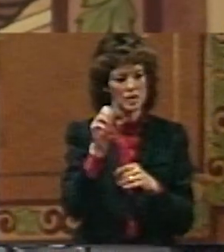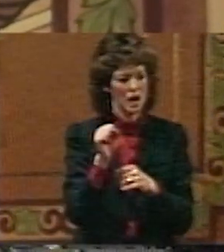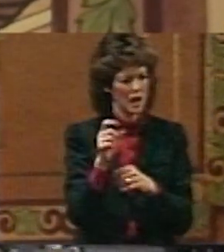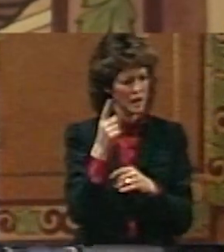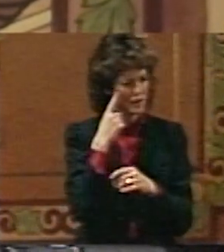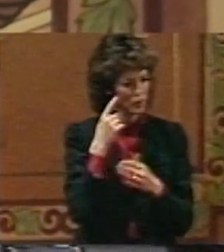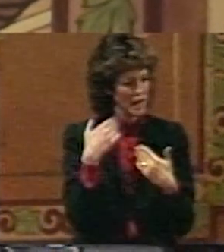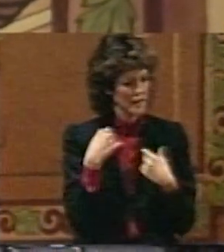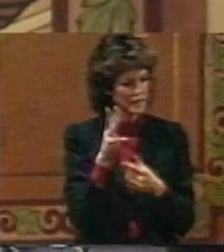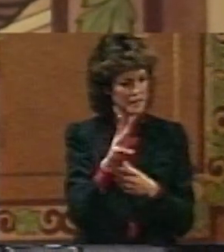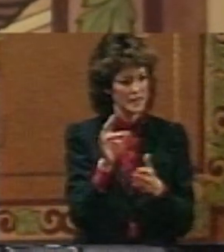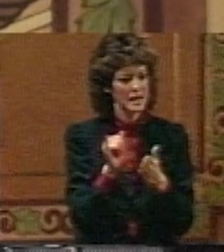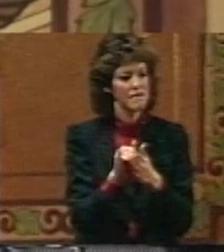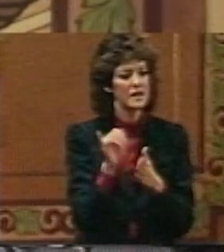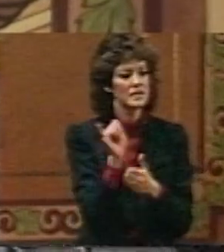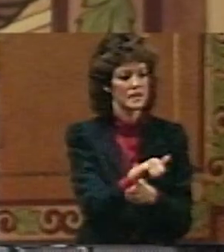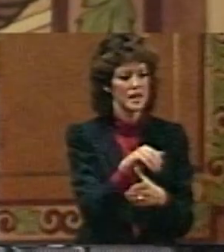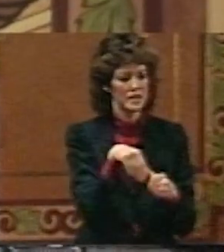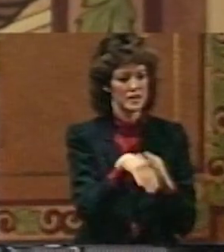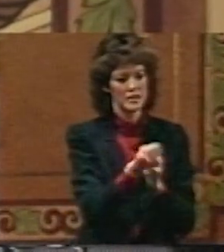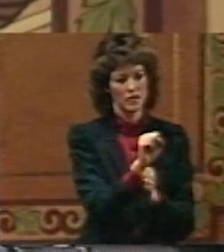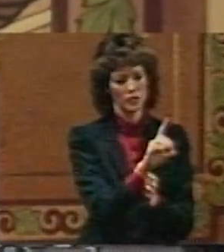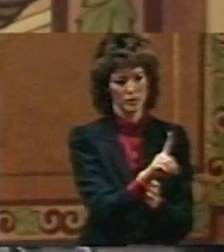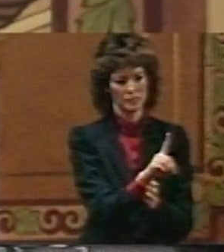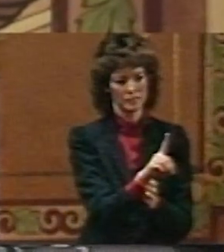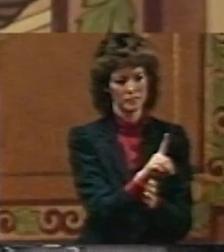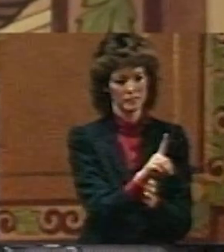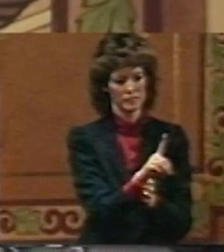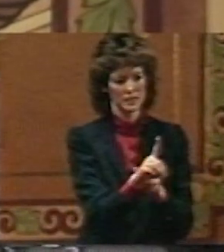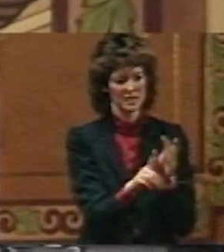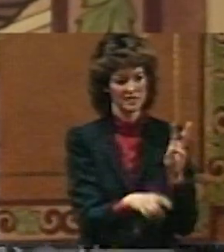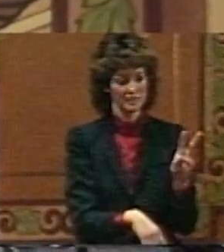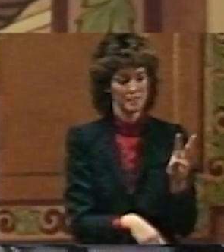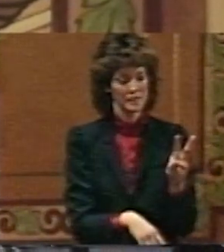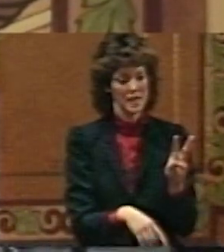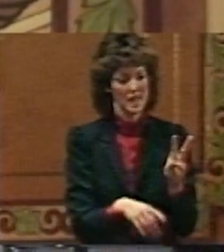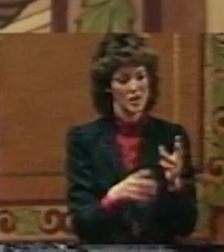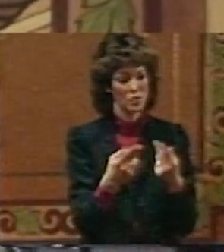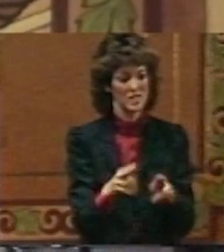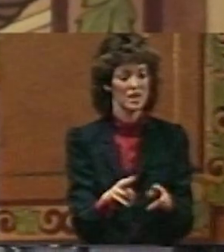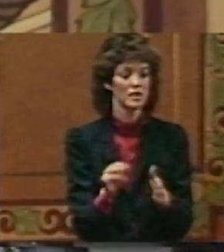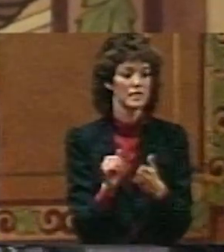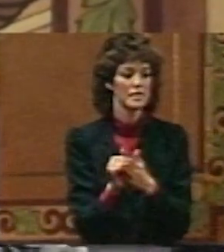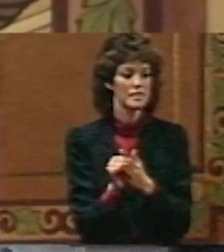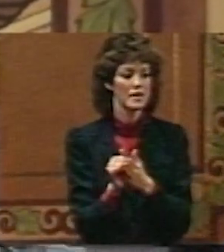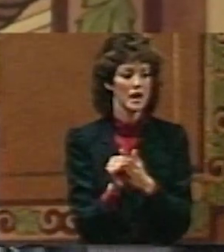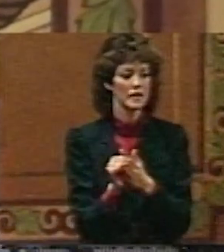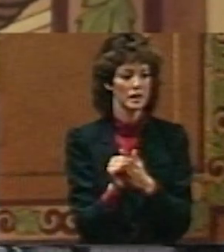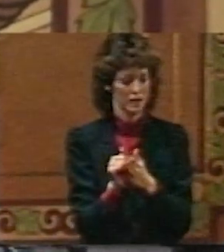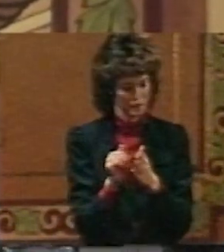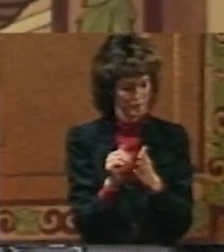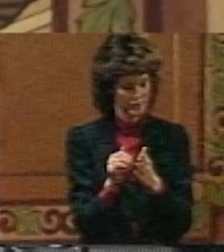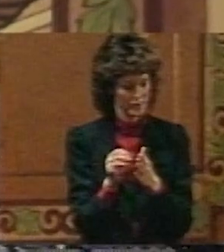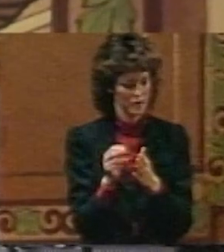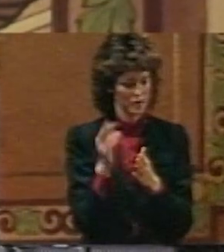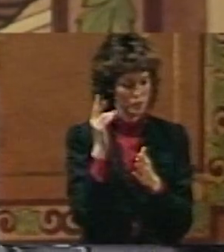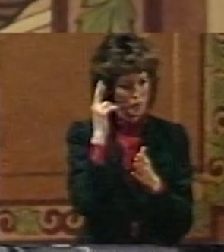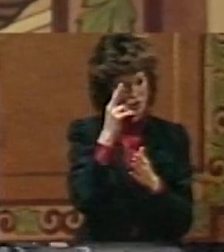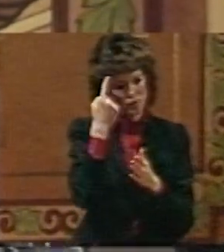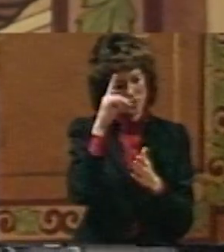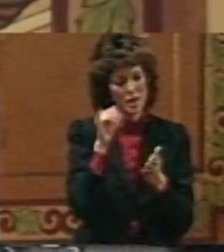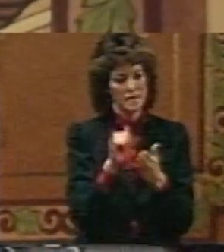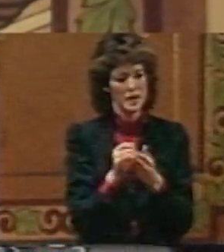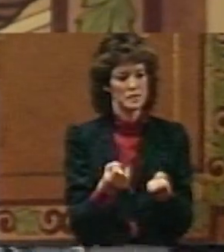six that stayed in the state of South Dakota and the result of that is and the reason for that in many